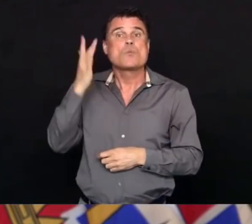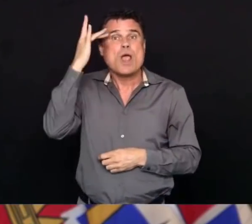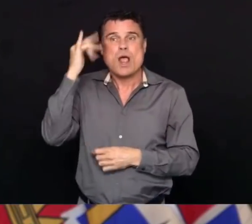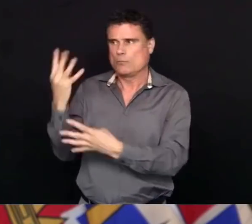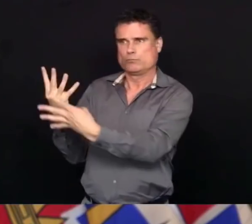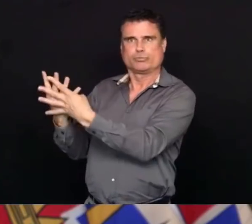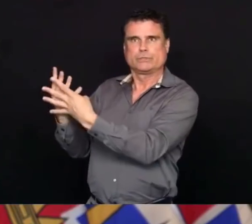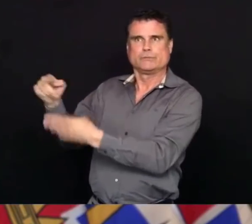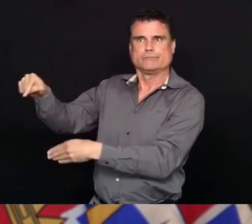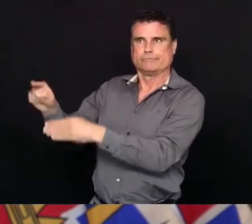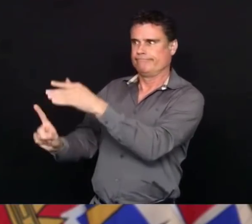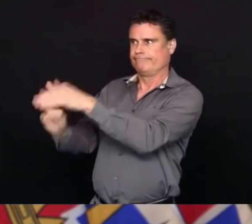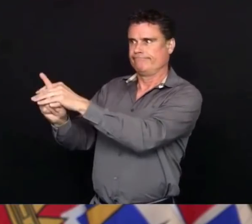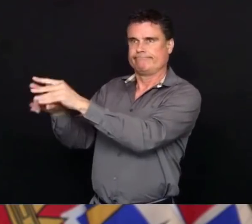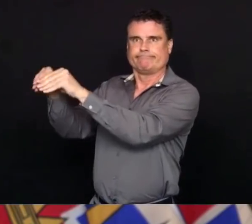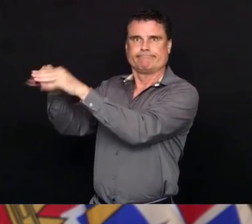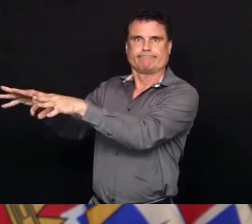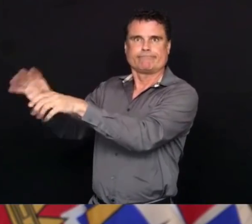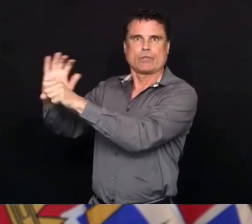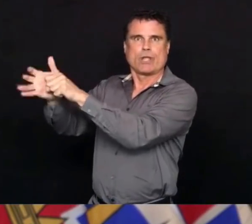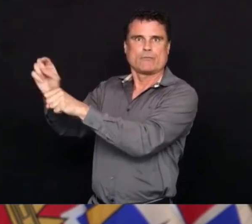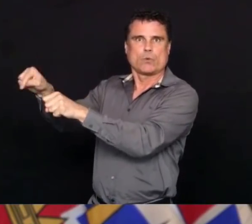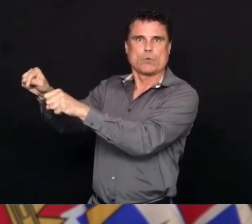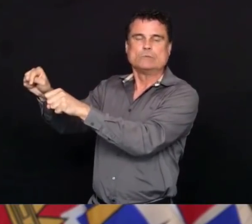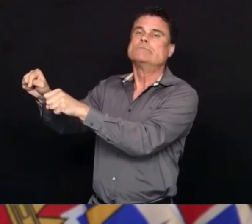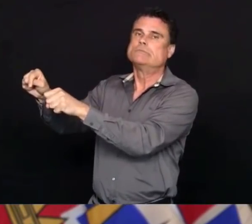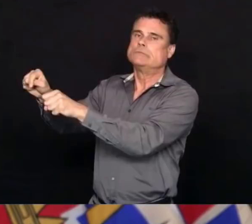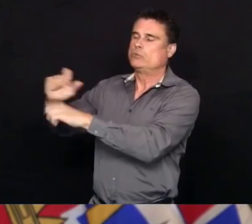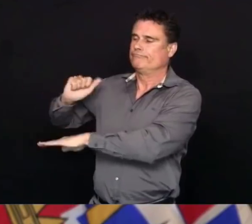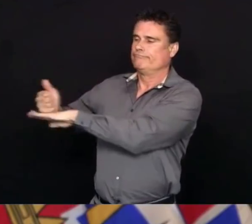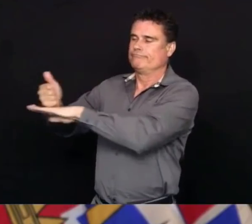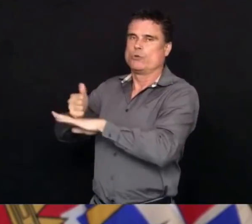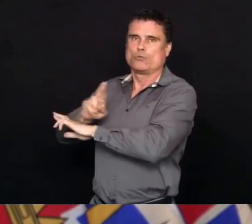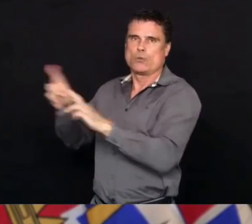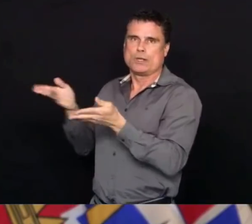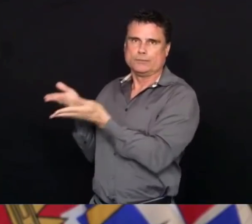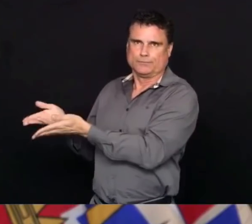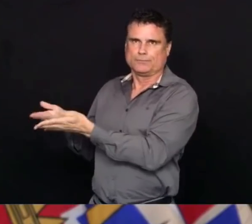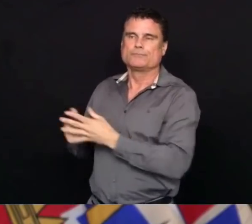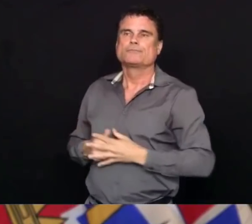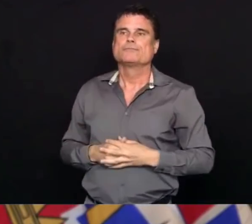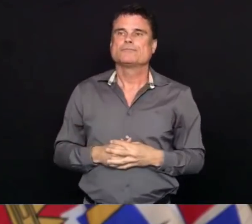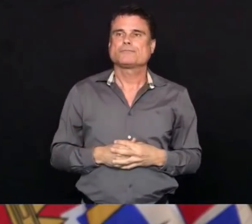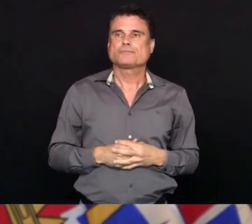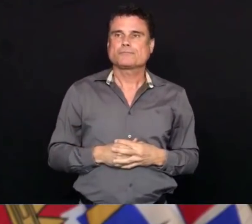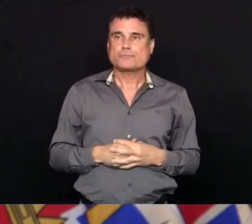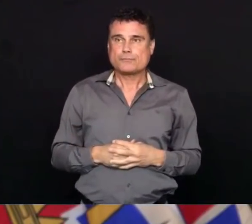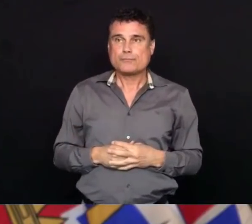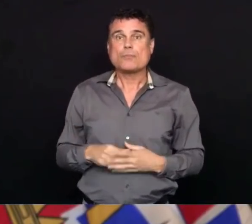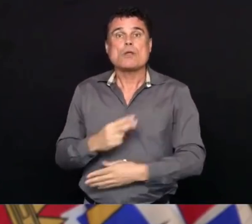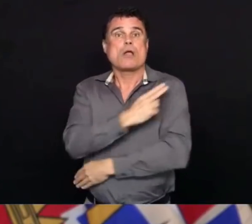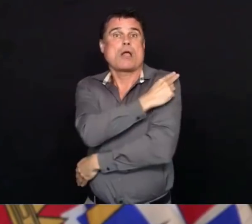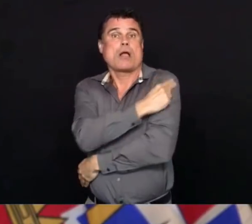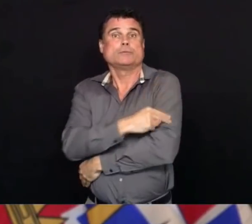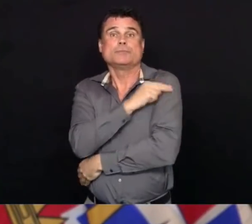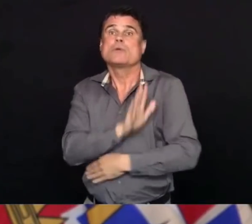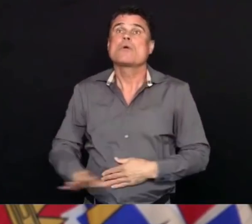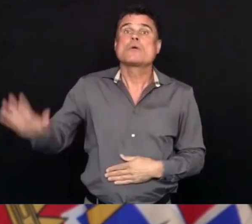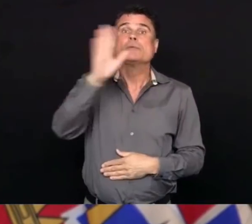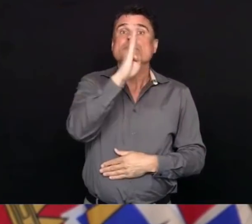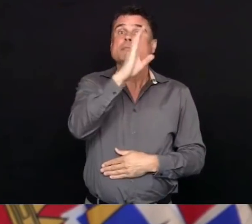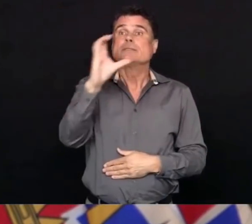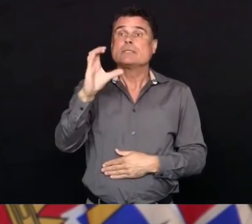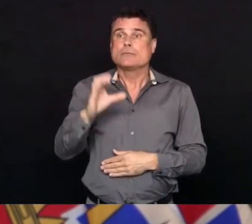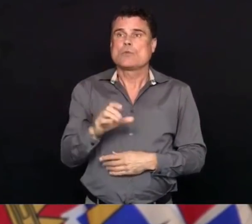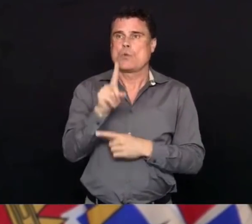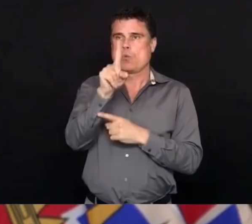In addition, right now we have 134 people in British Columbia who are hospitalized and of those, 58